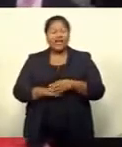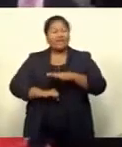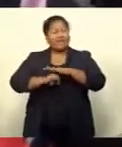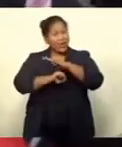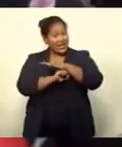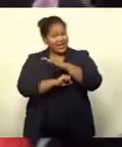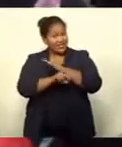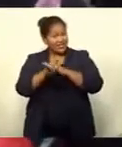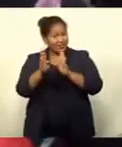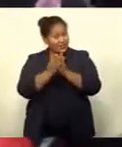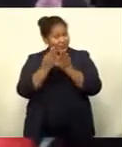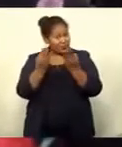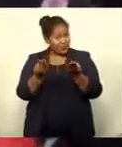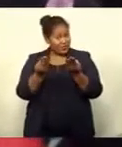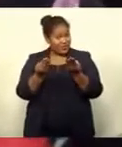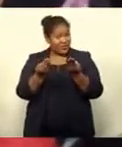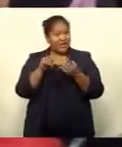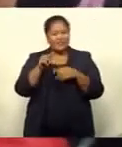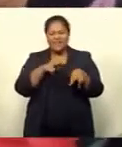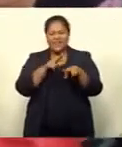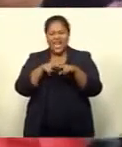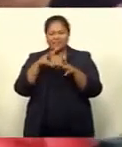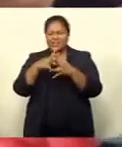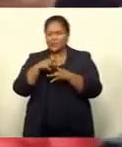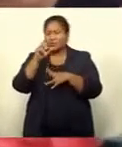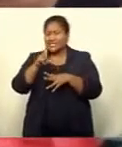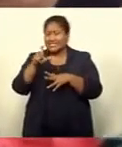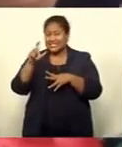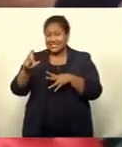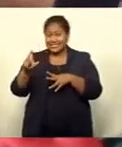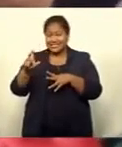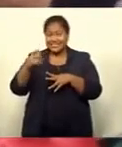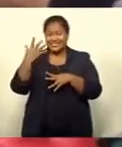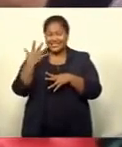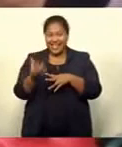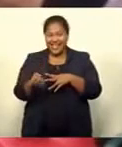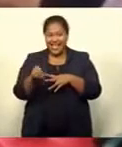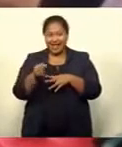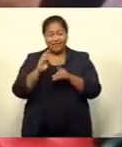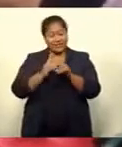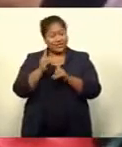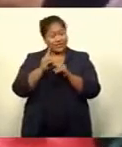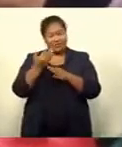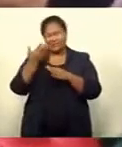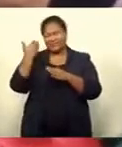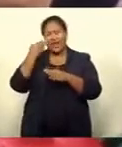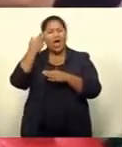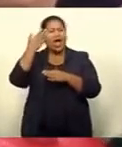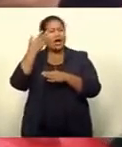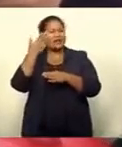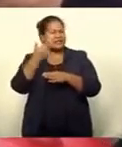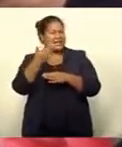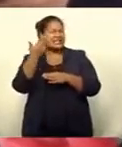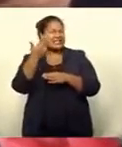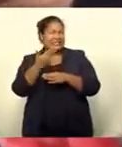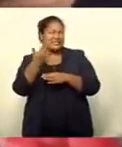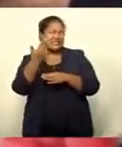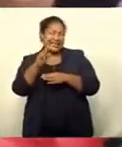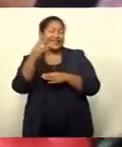manual is a manual that the Fiji Women's Crisis Center has had developed in the early 90s 1994